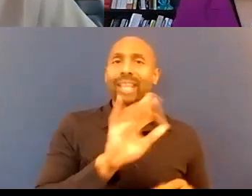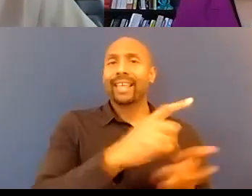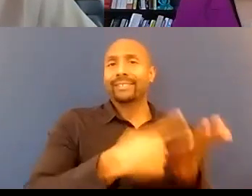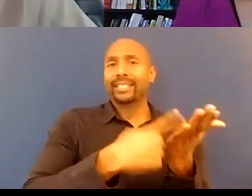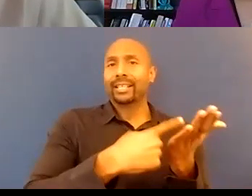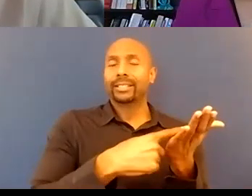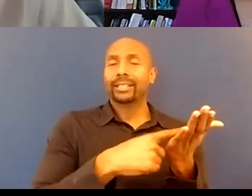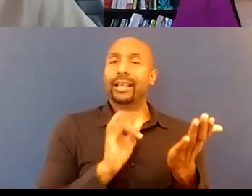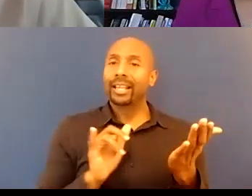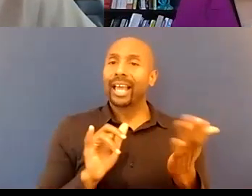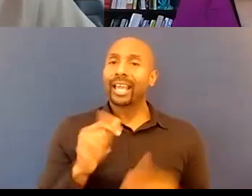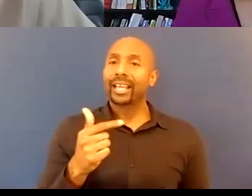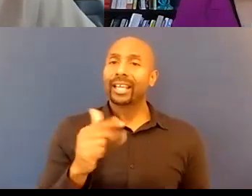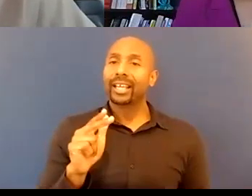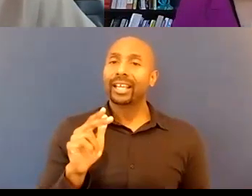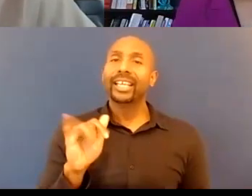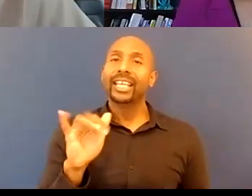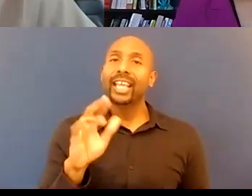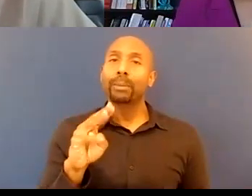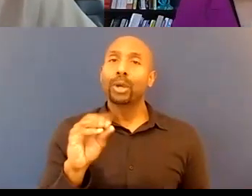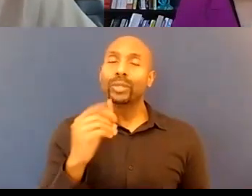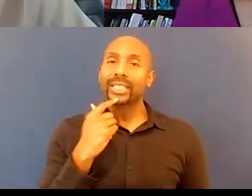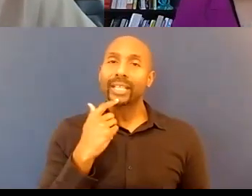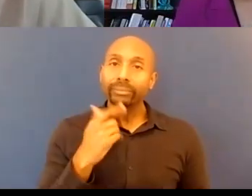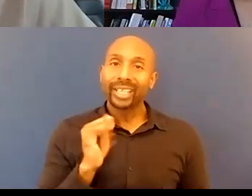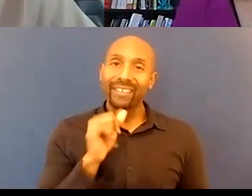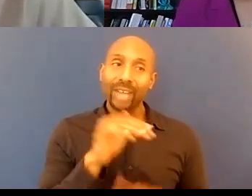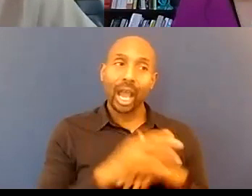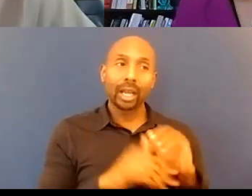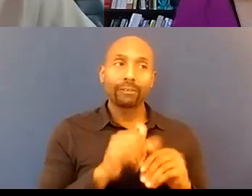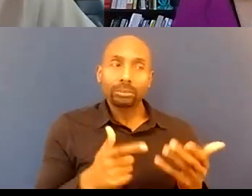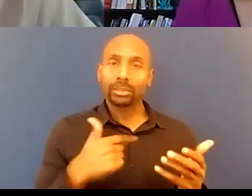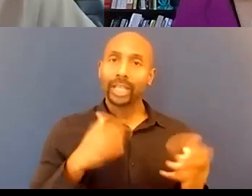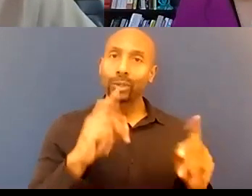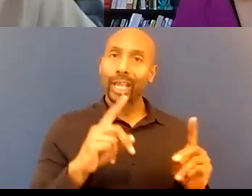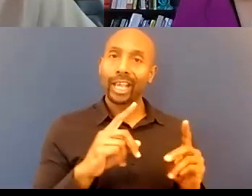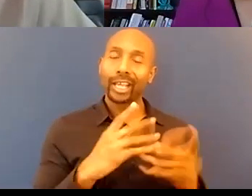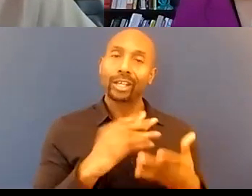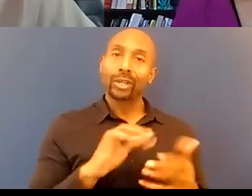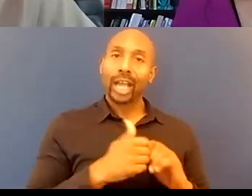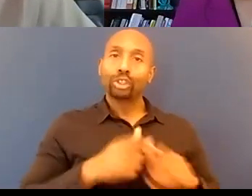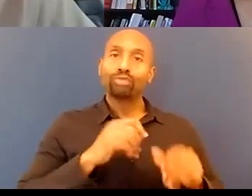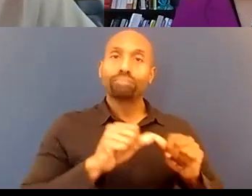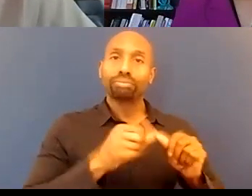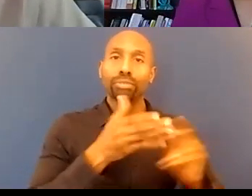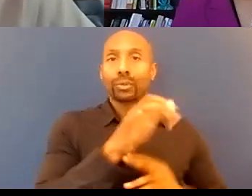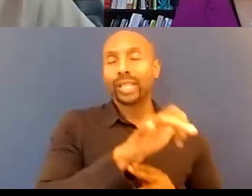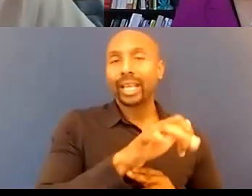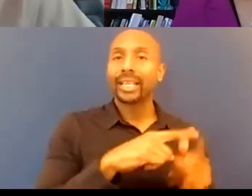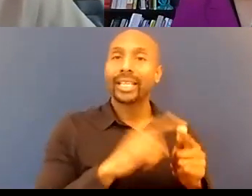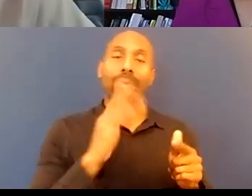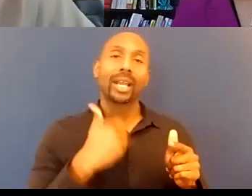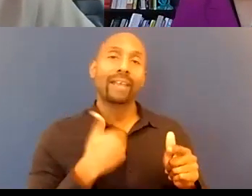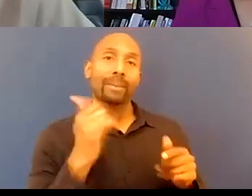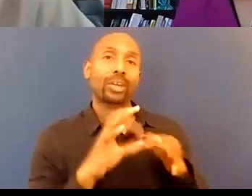uncomfortable you need to be uncomfortable and then you have a better relationship back through the end of it i would say what